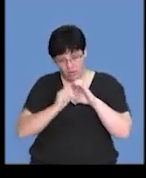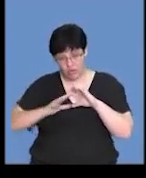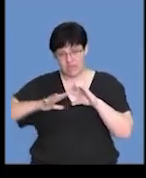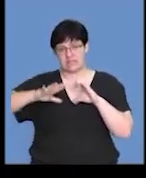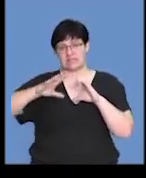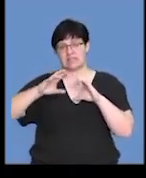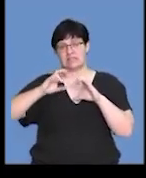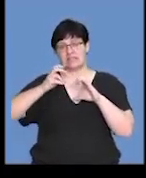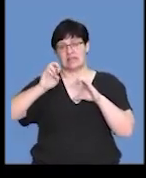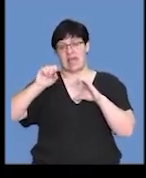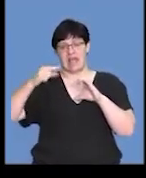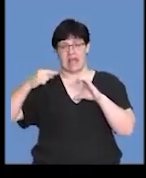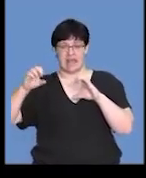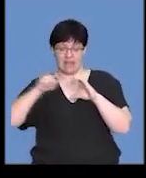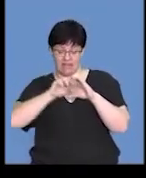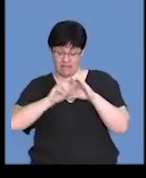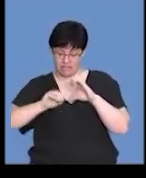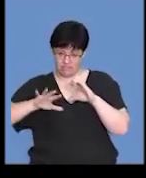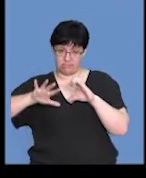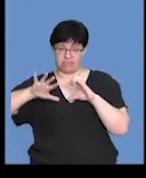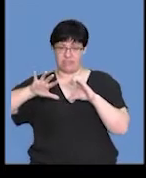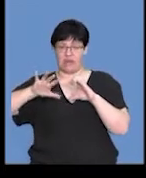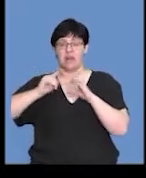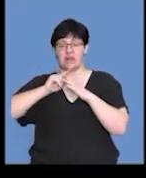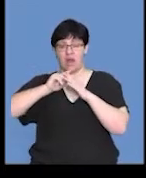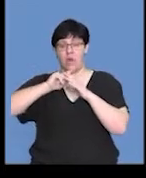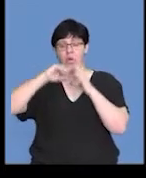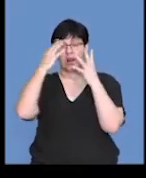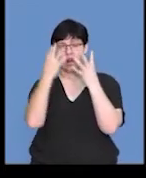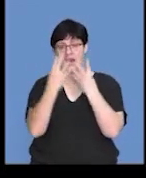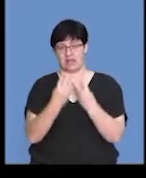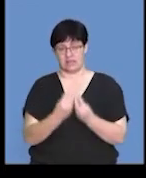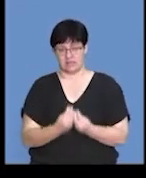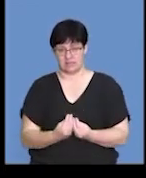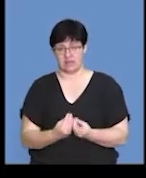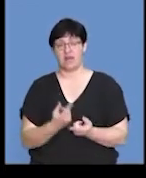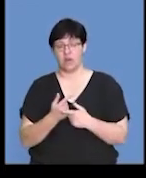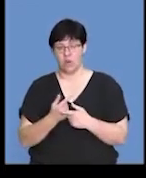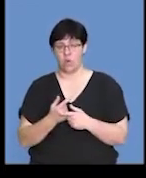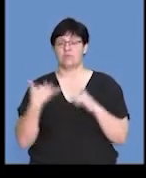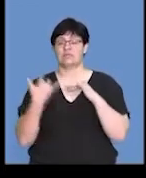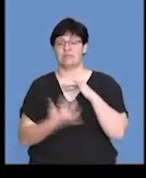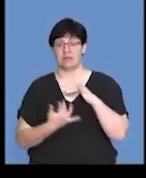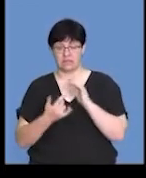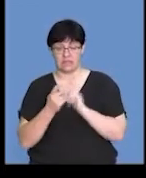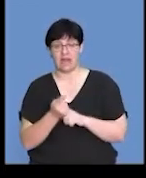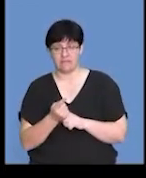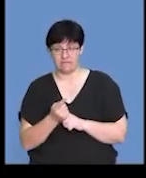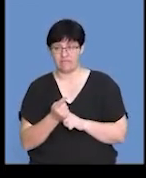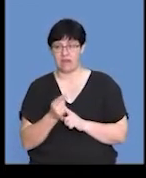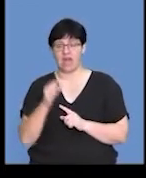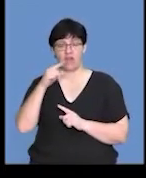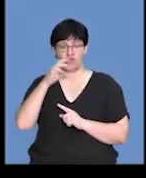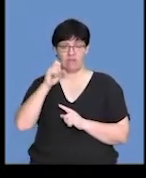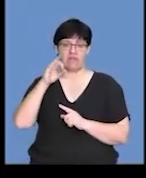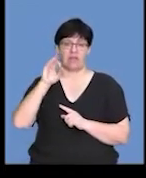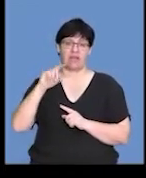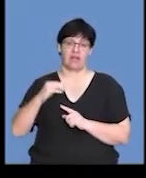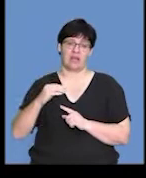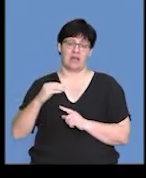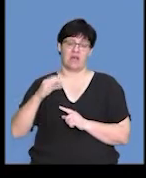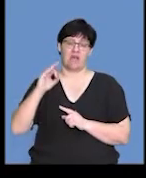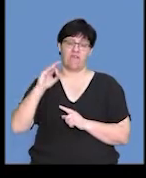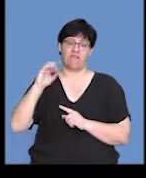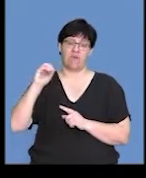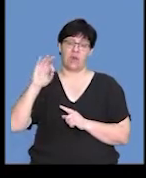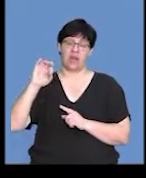estrogen, now degenerates. So, we have the stimulus, which is the graphene follicle, now removed.